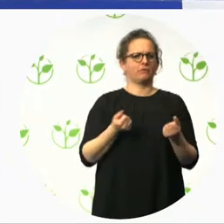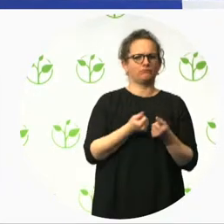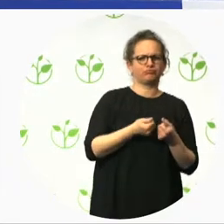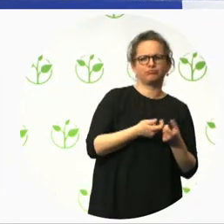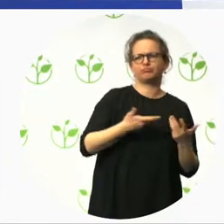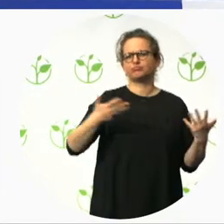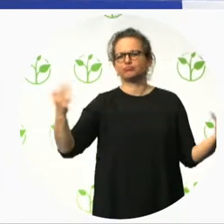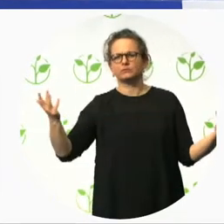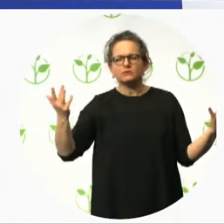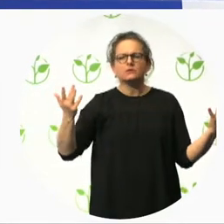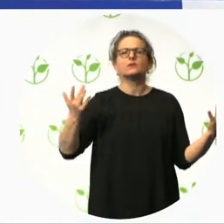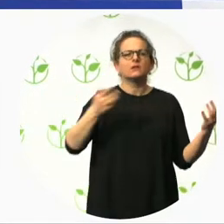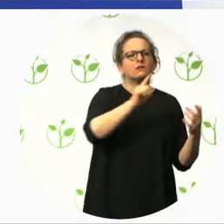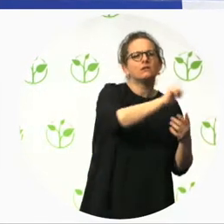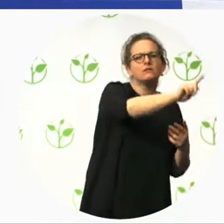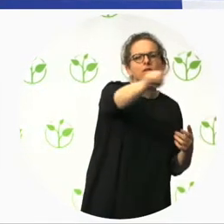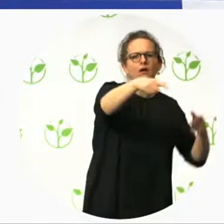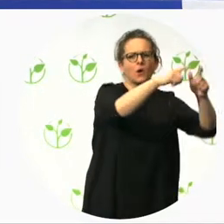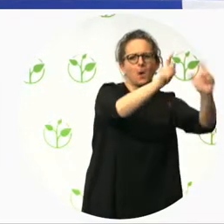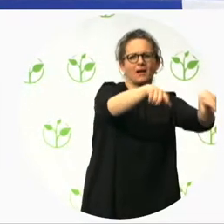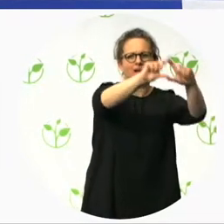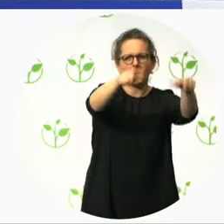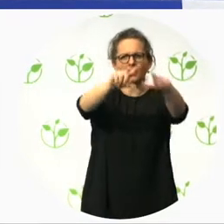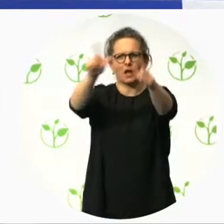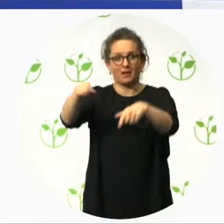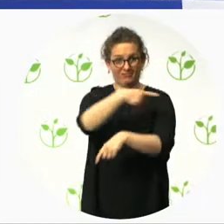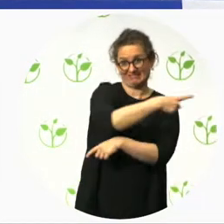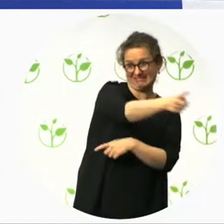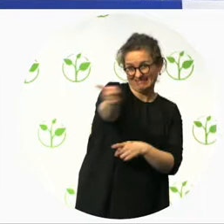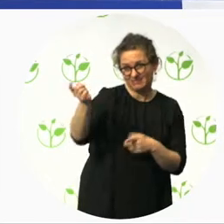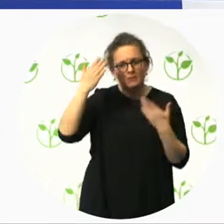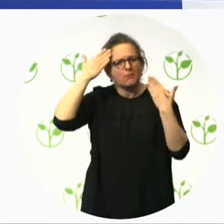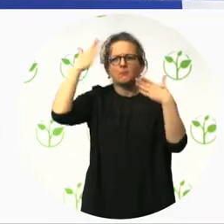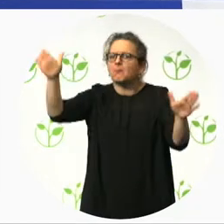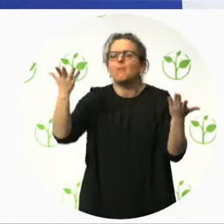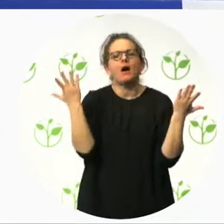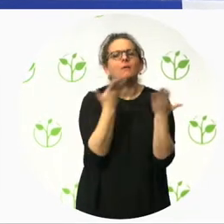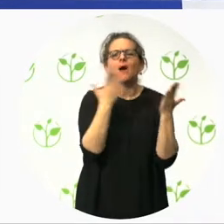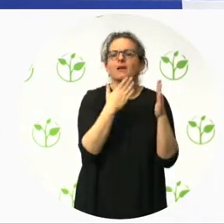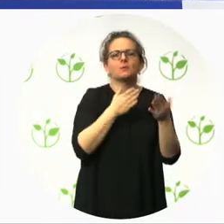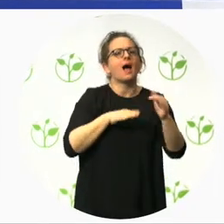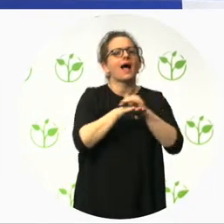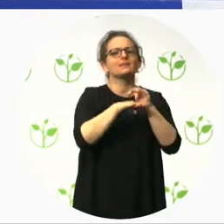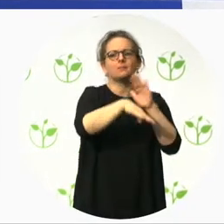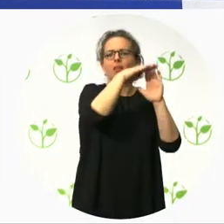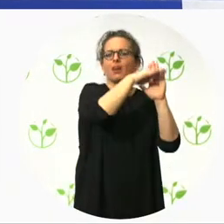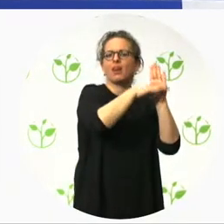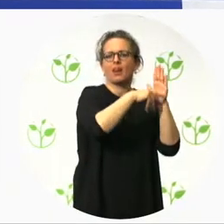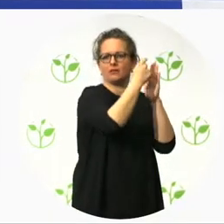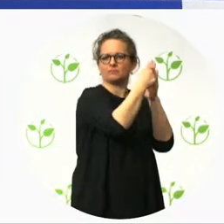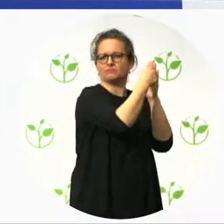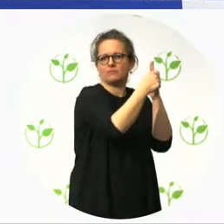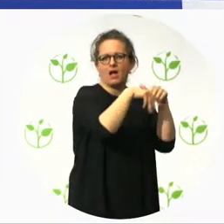Therefore, we wanted to support with a low threshold service, we